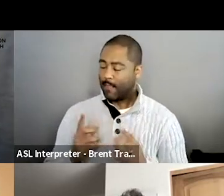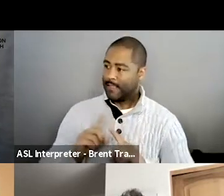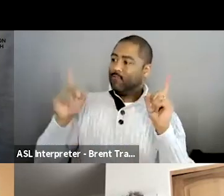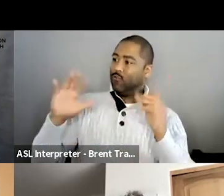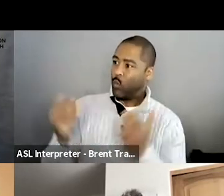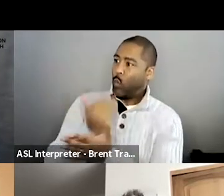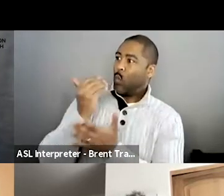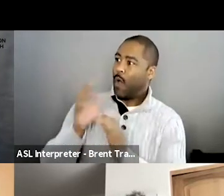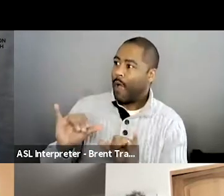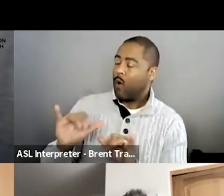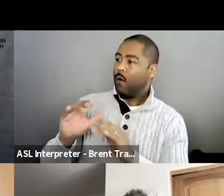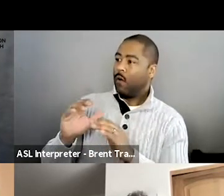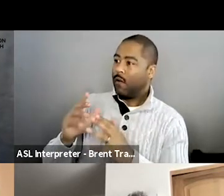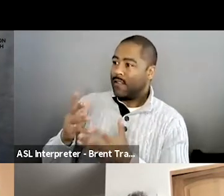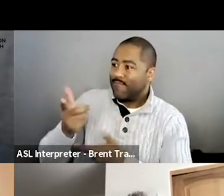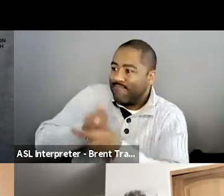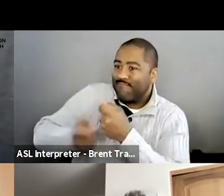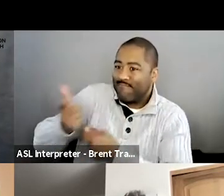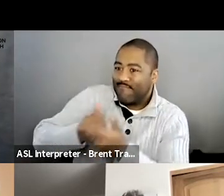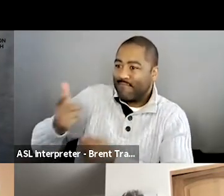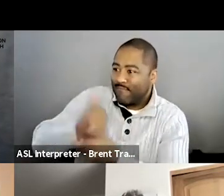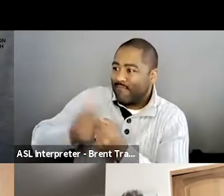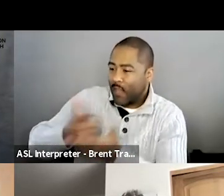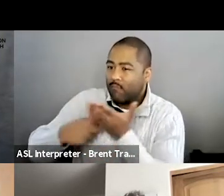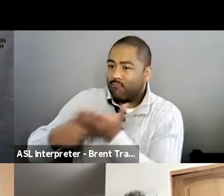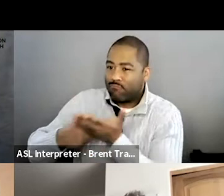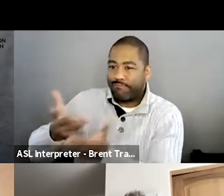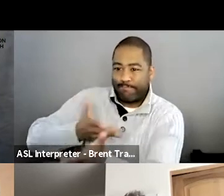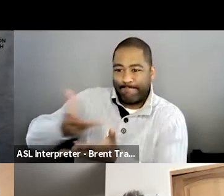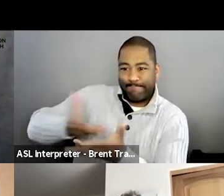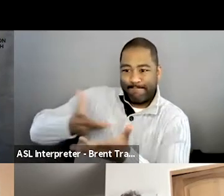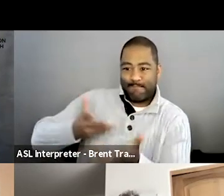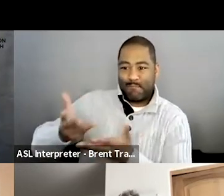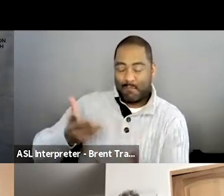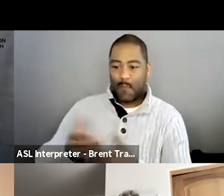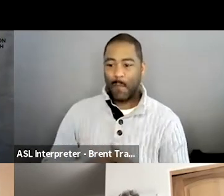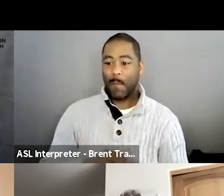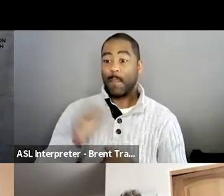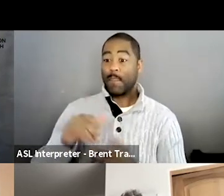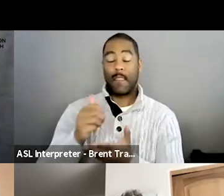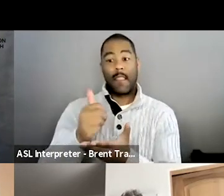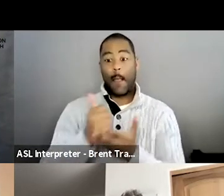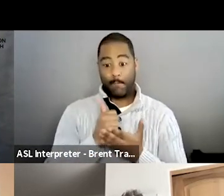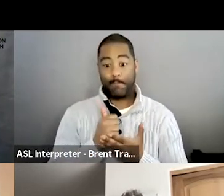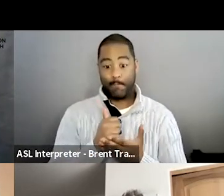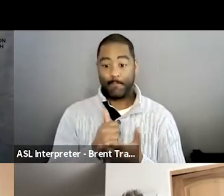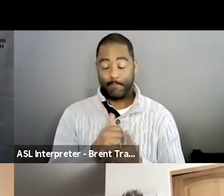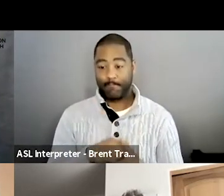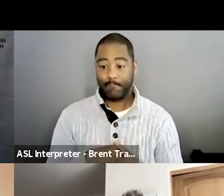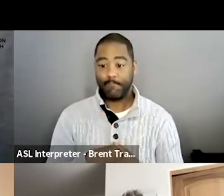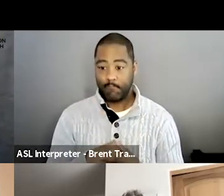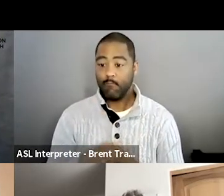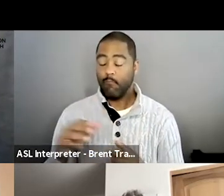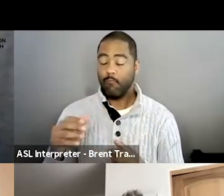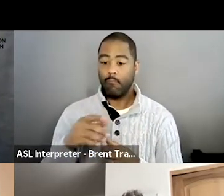new answers that, you know, sounded different from Matt's. And it was really when, when Matt brought me into the process, it was just